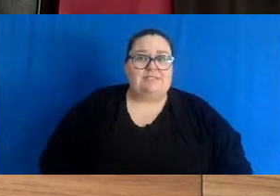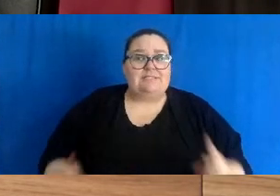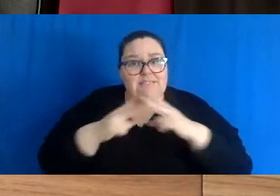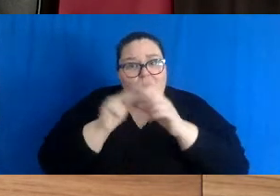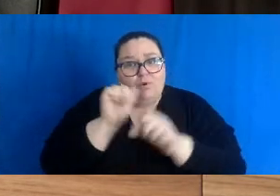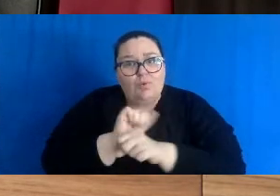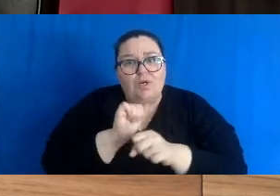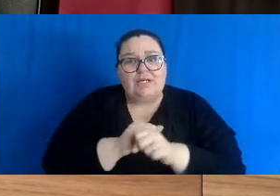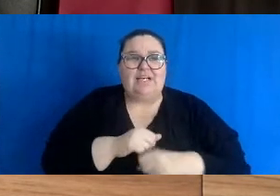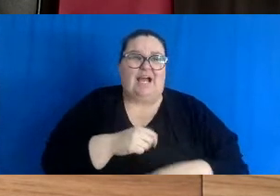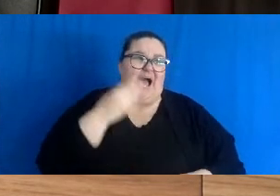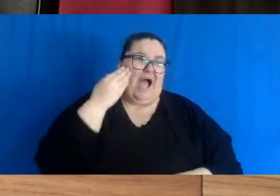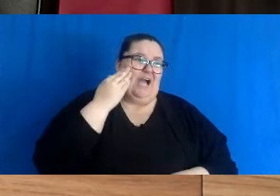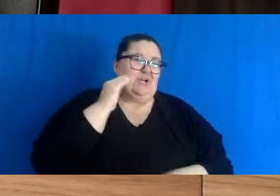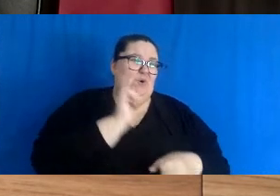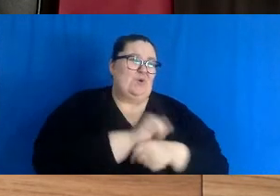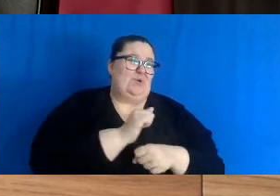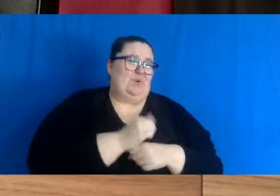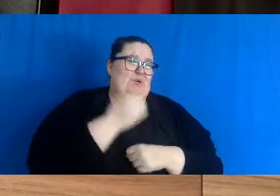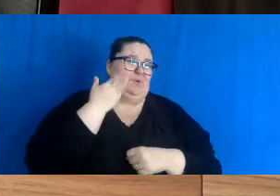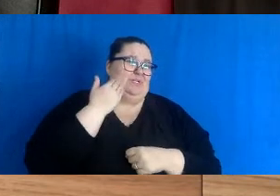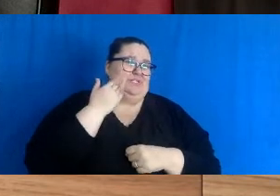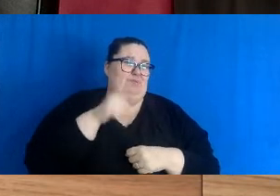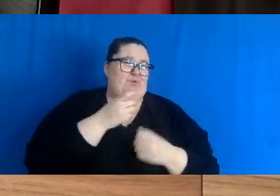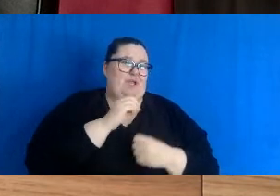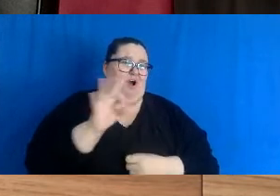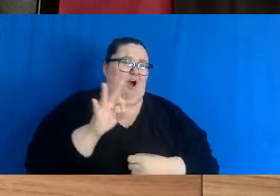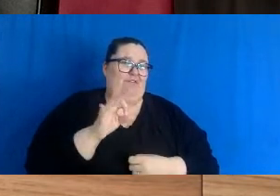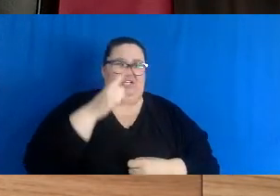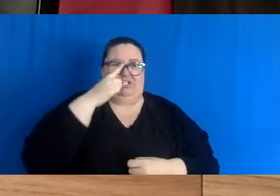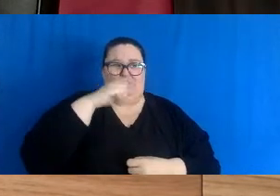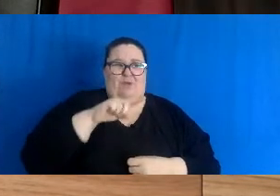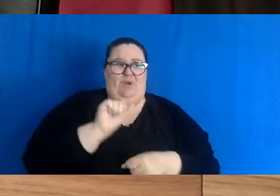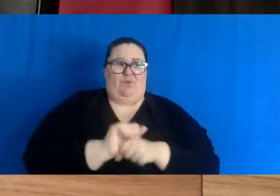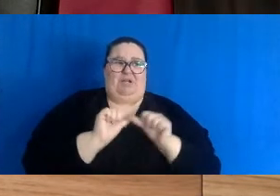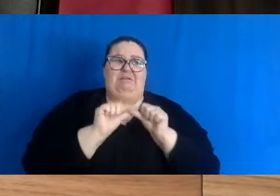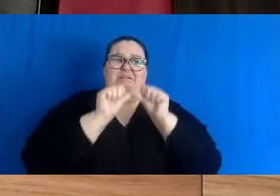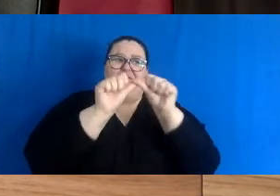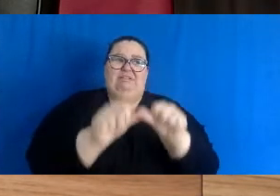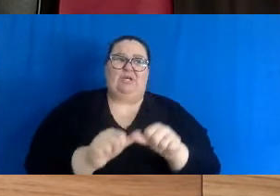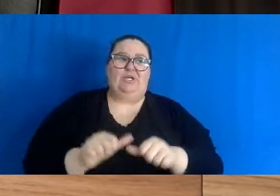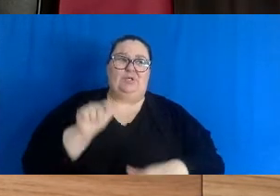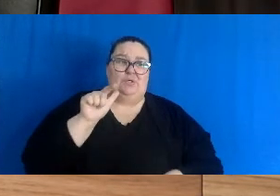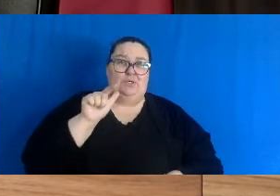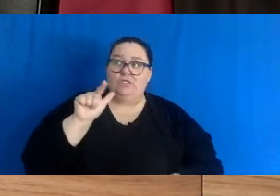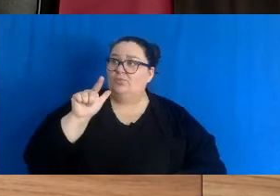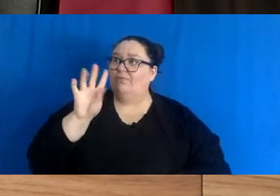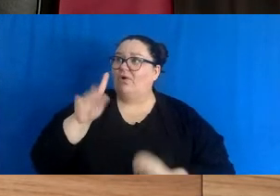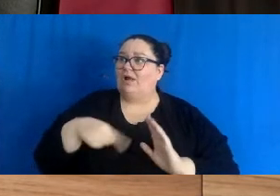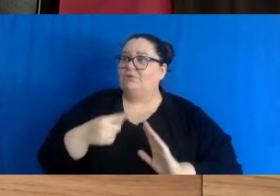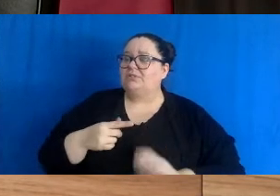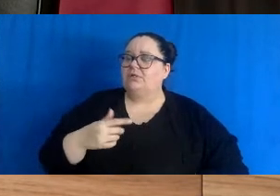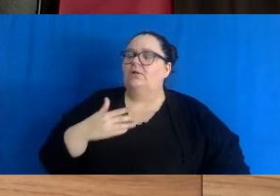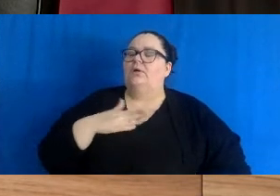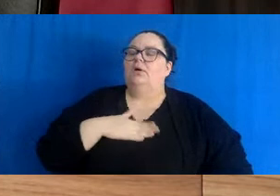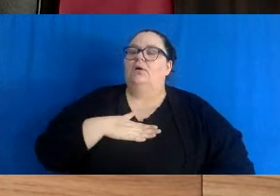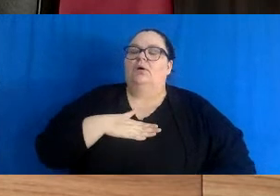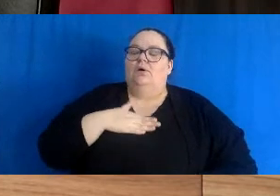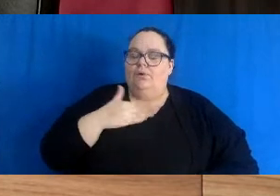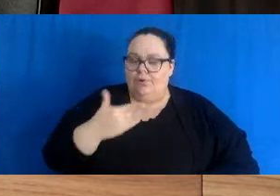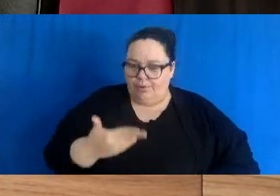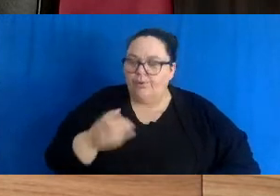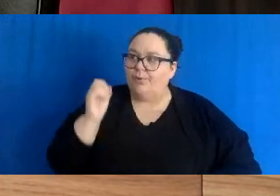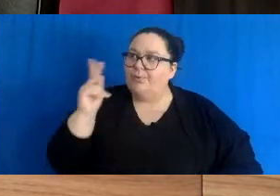ask people to stay overnight and do 24-hour shifts. And they're doing it. They're stepping up. But when the community follows suit and reduces its